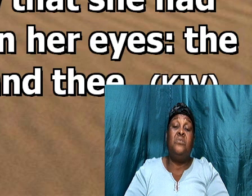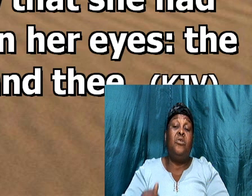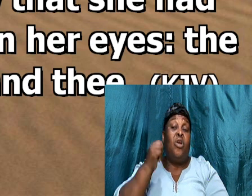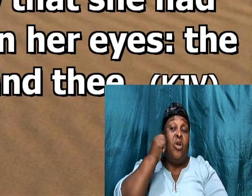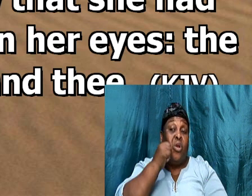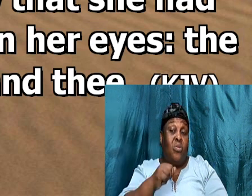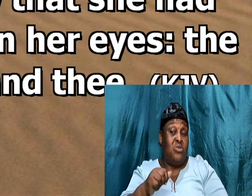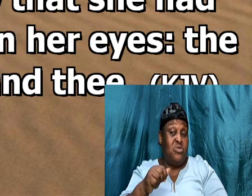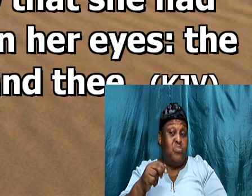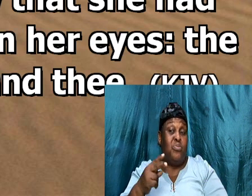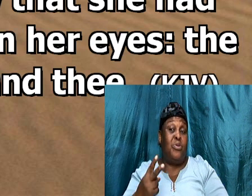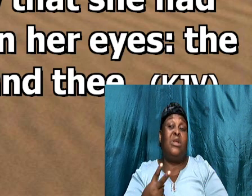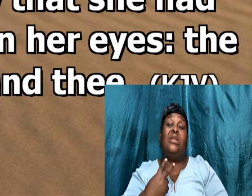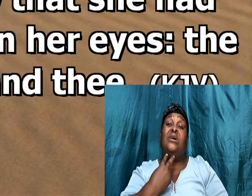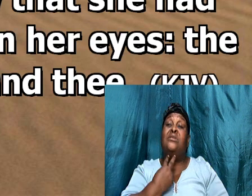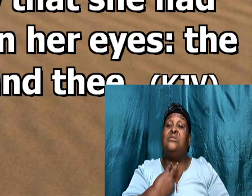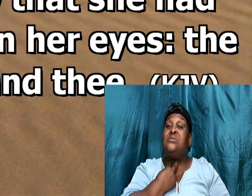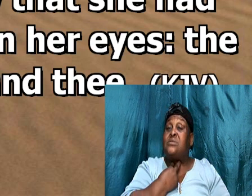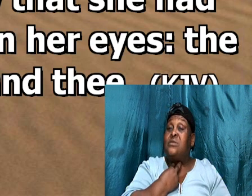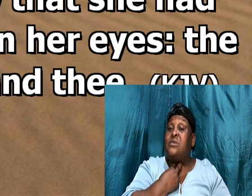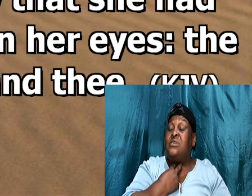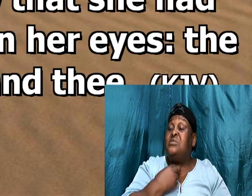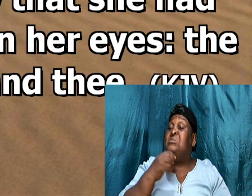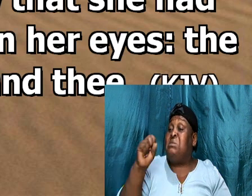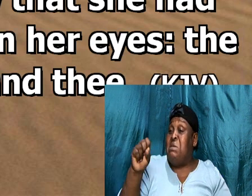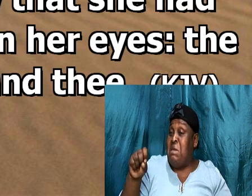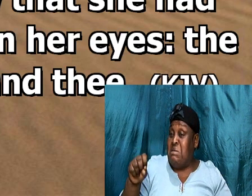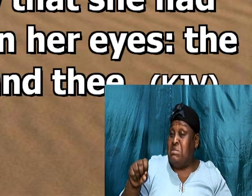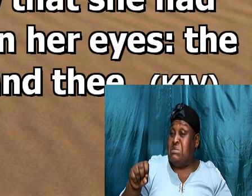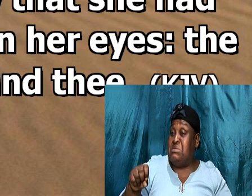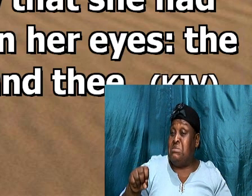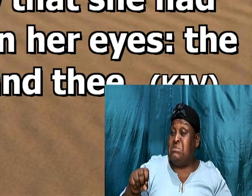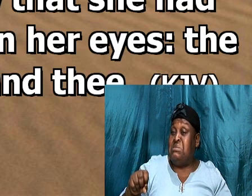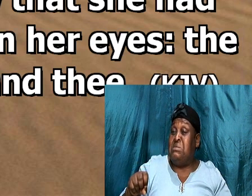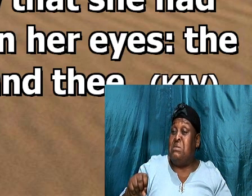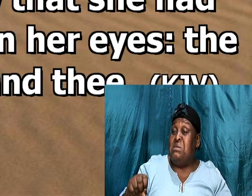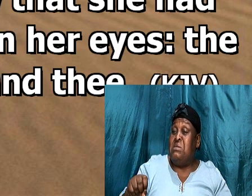And she thought that, yes, because I'm pregnant, it's, it's about me now.